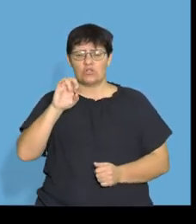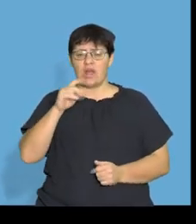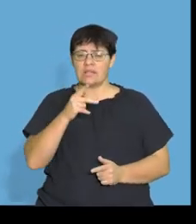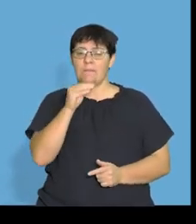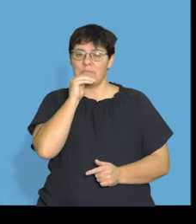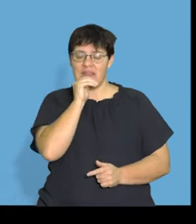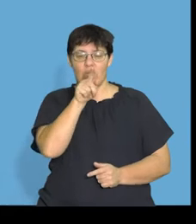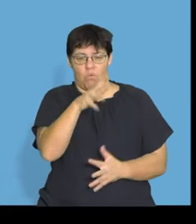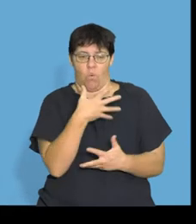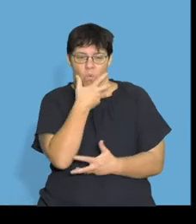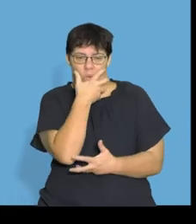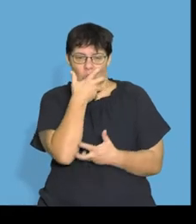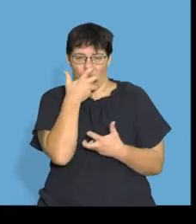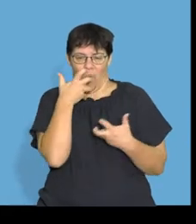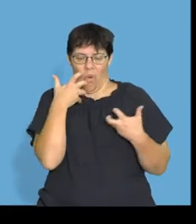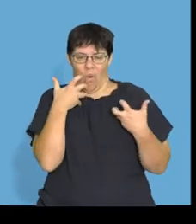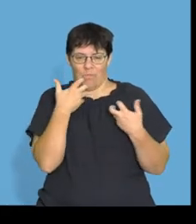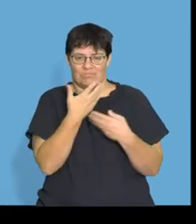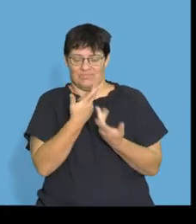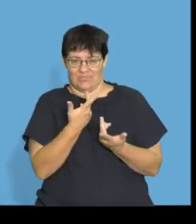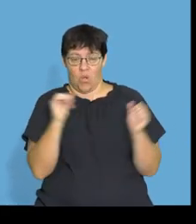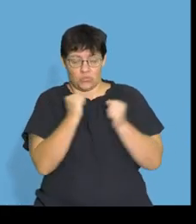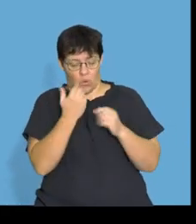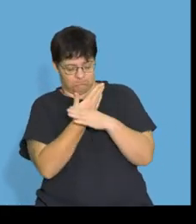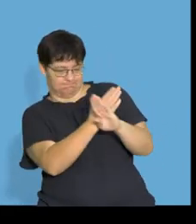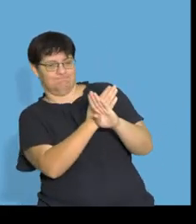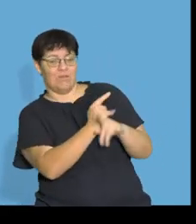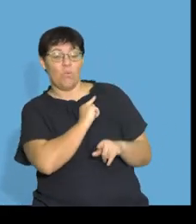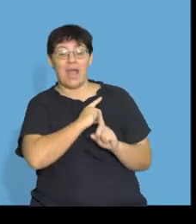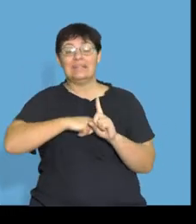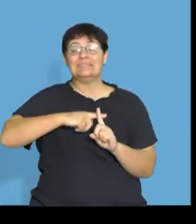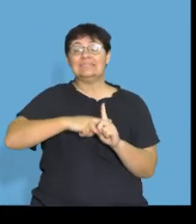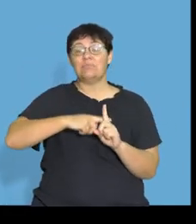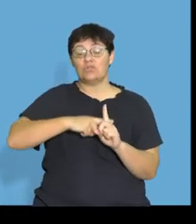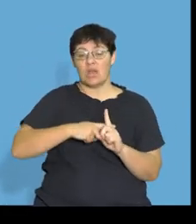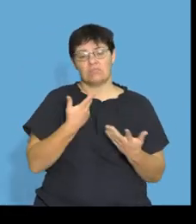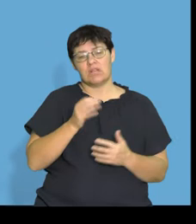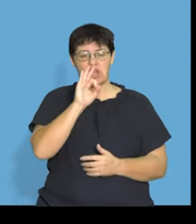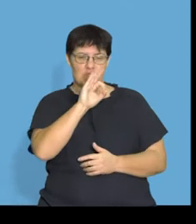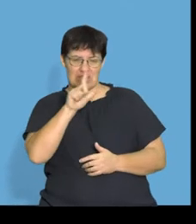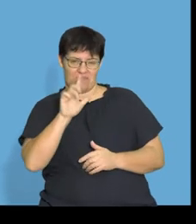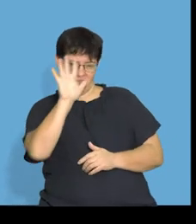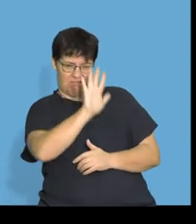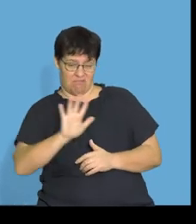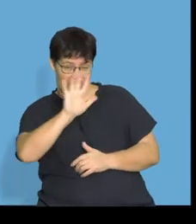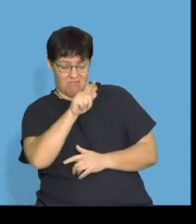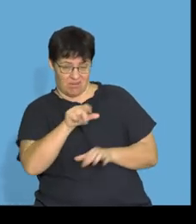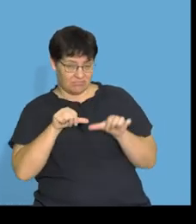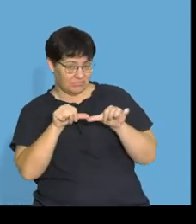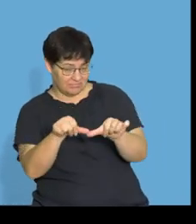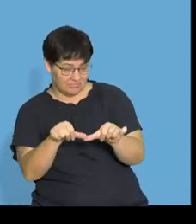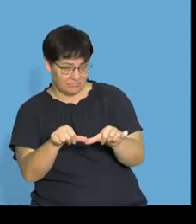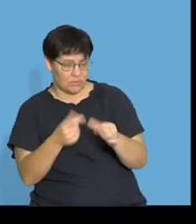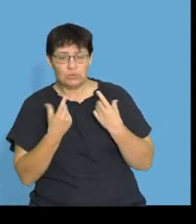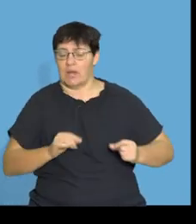an insulator? It keeps us warm. Remember, we've got to keep our body temperature at around about 37 degrees.